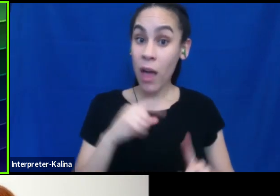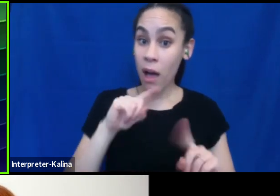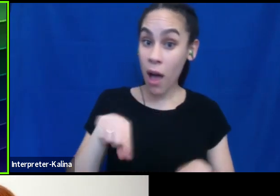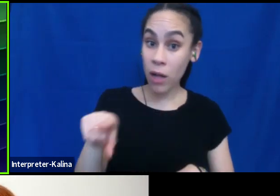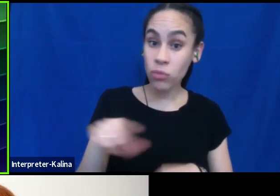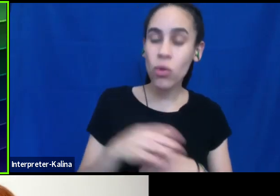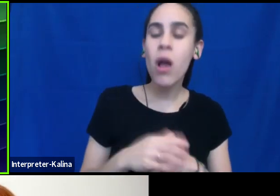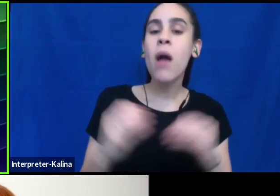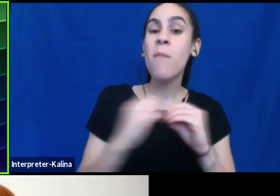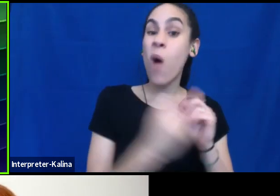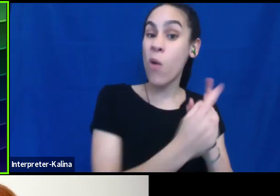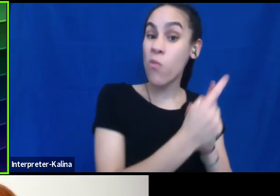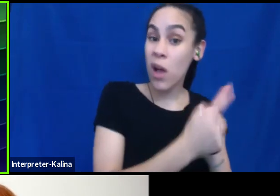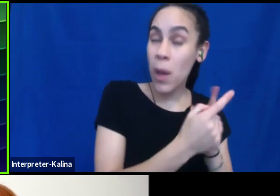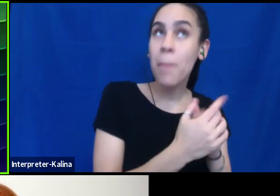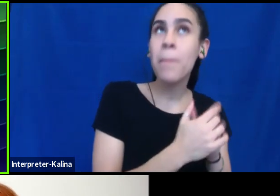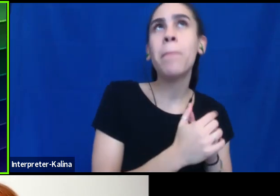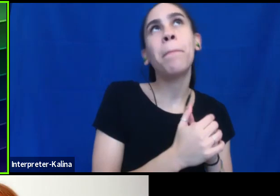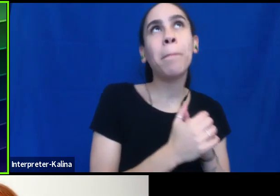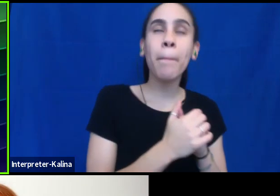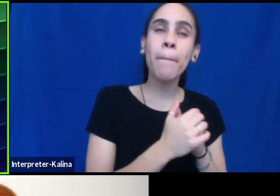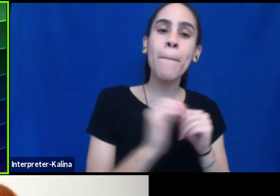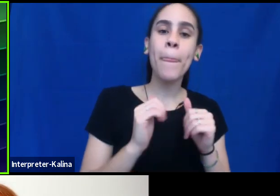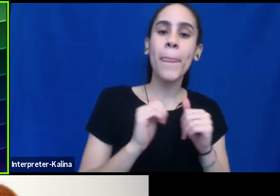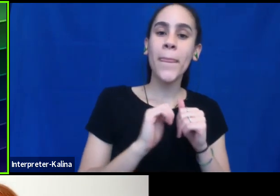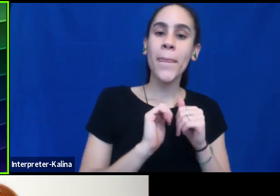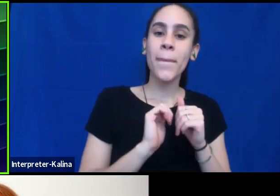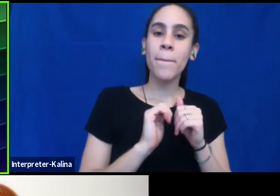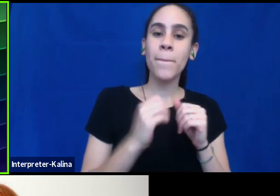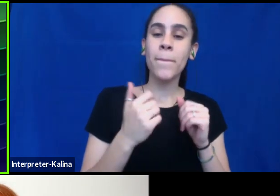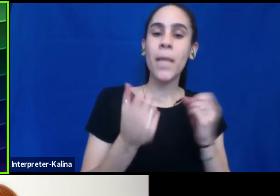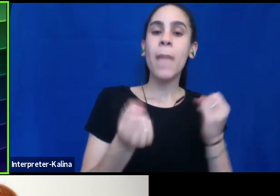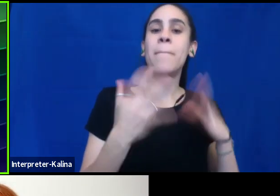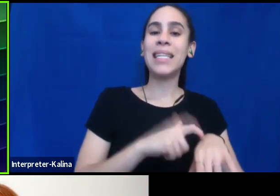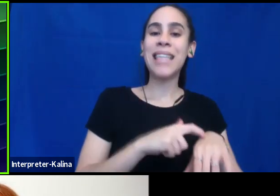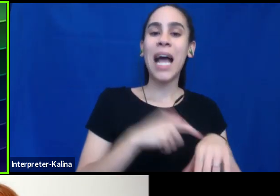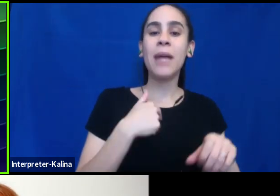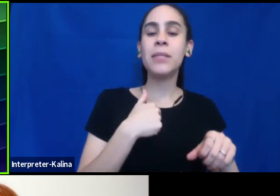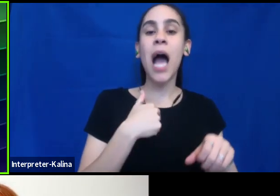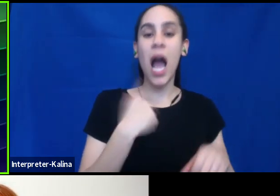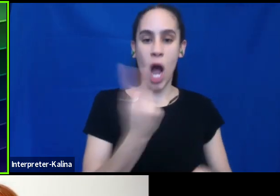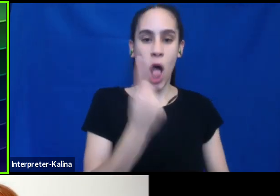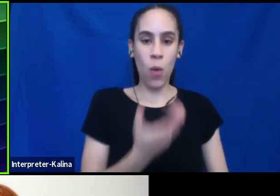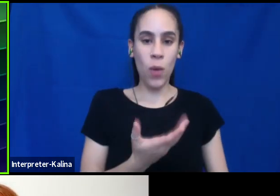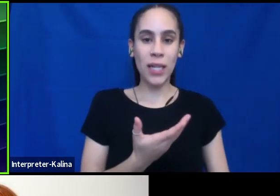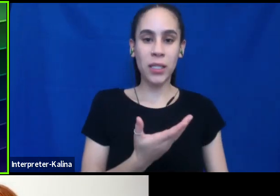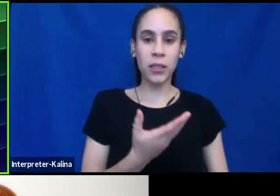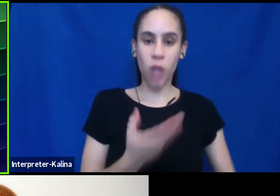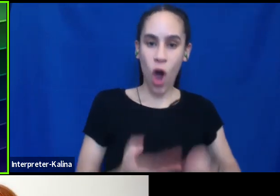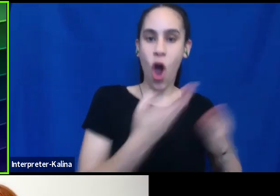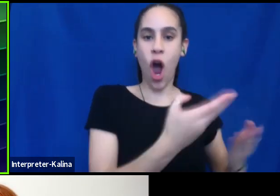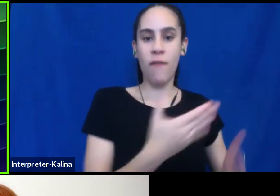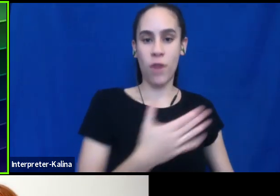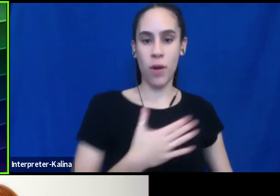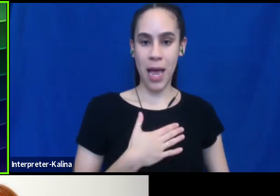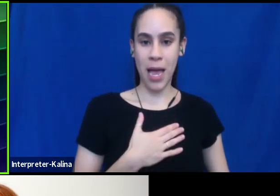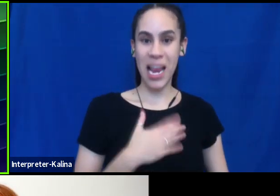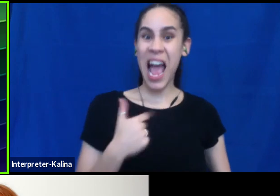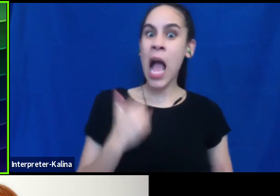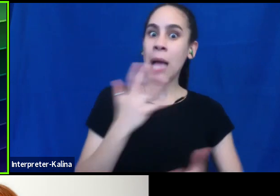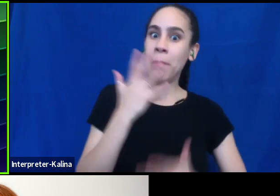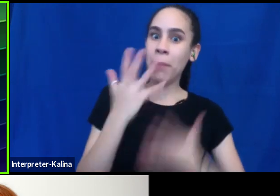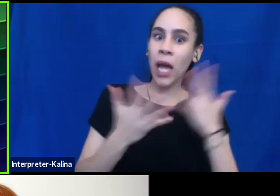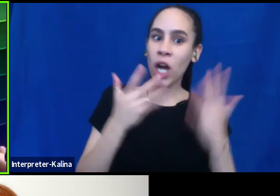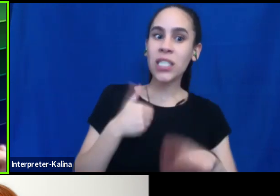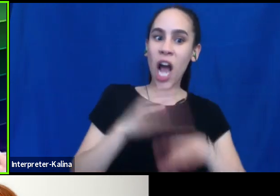one-on-one, um, the way that I, I often approach it by offering mine first. And I'm so embarrassed because I've, I've been on zoom now